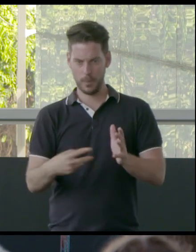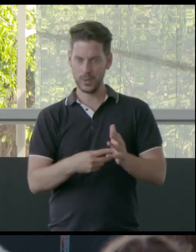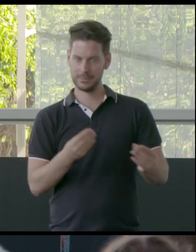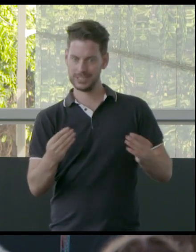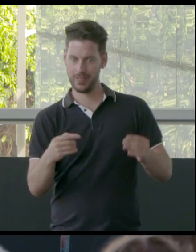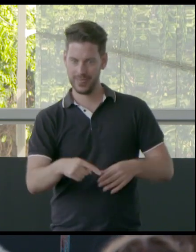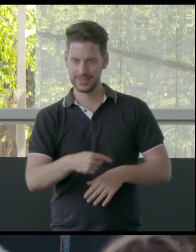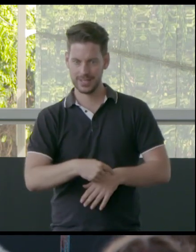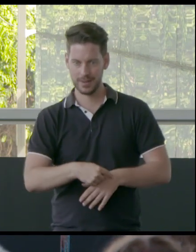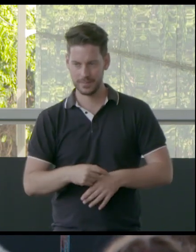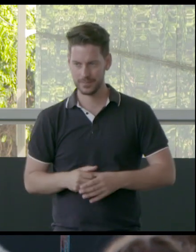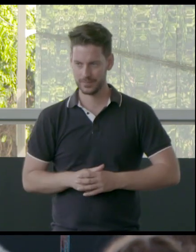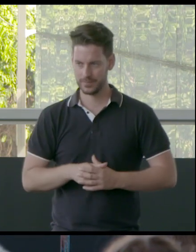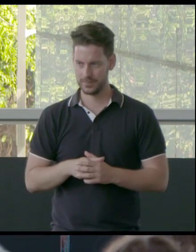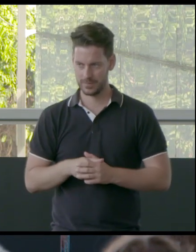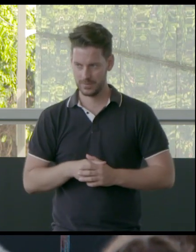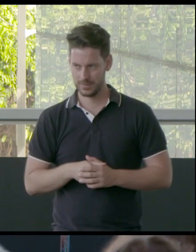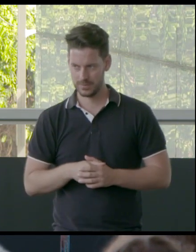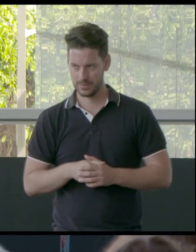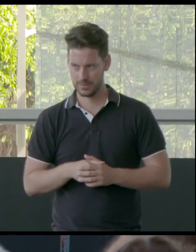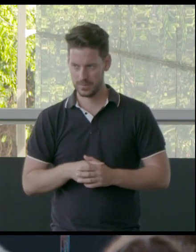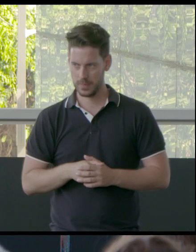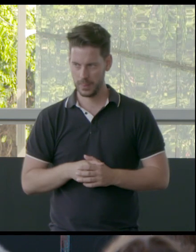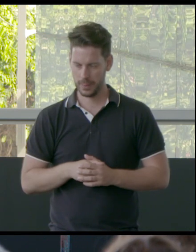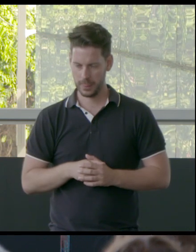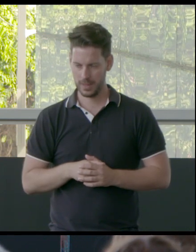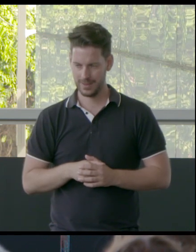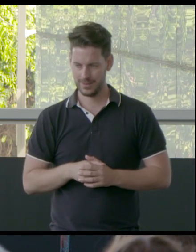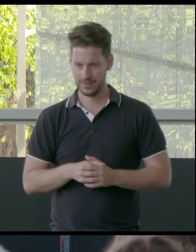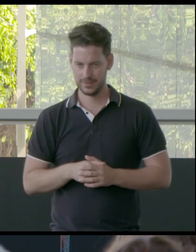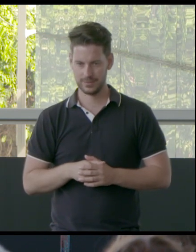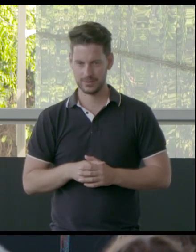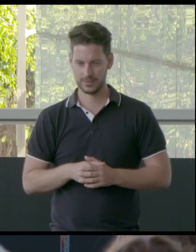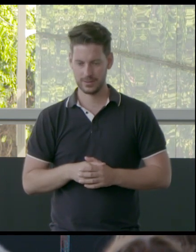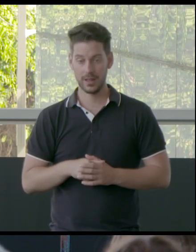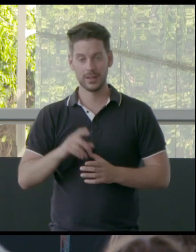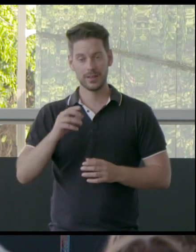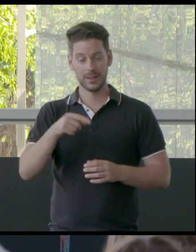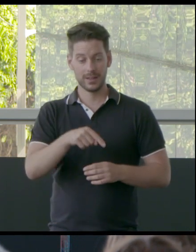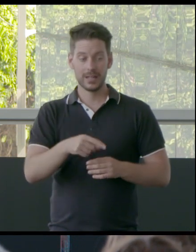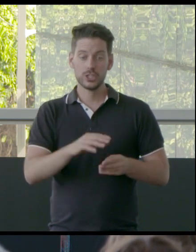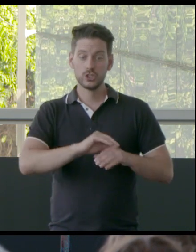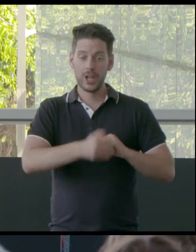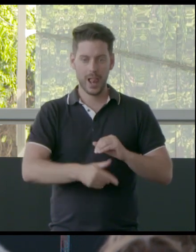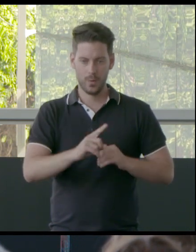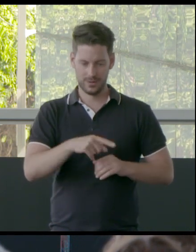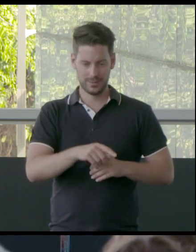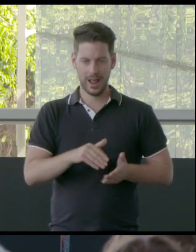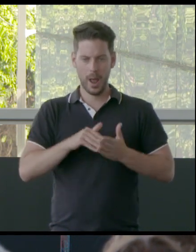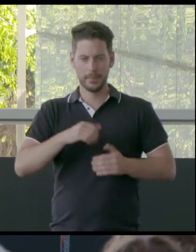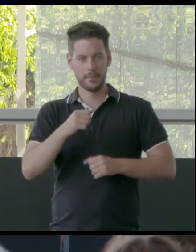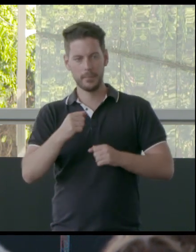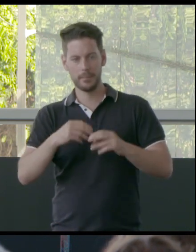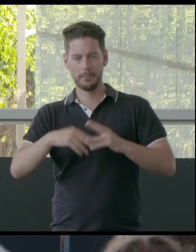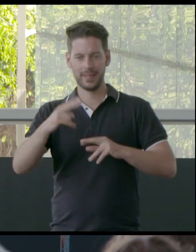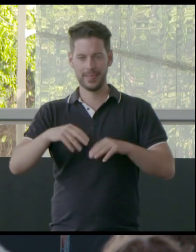for the settlers to build the foundations of the city. So actually,